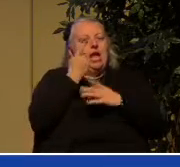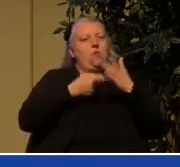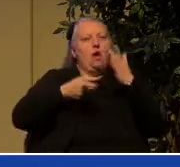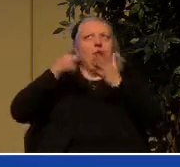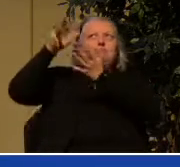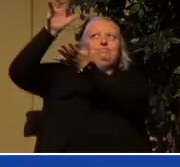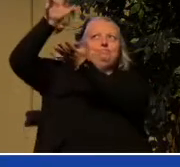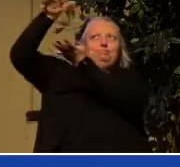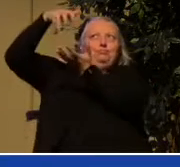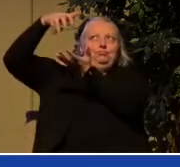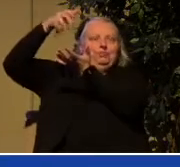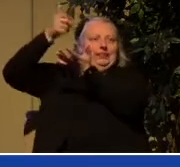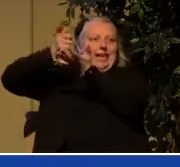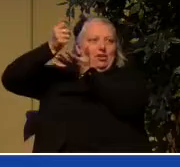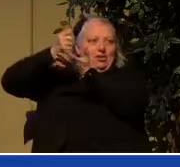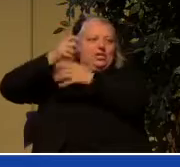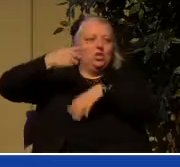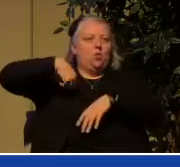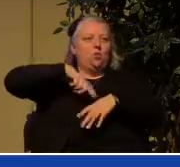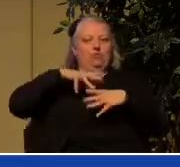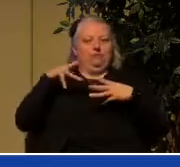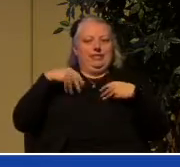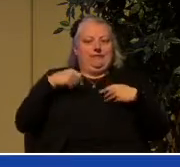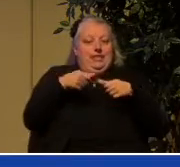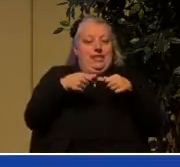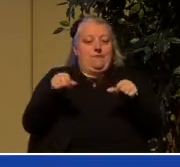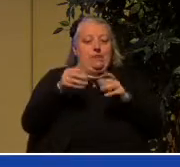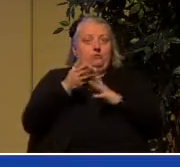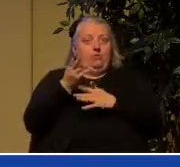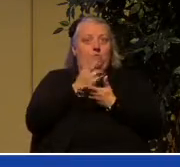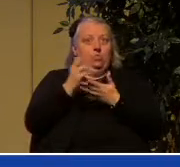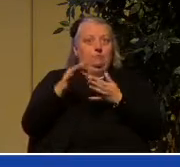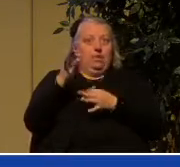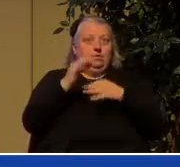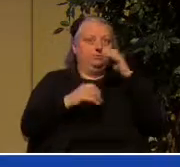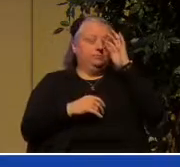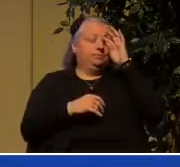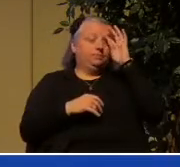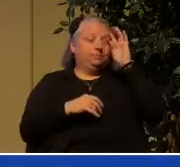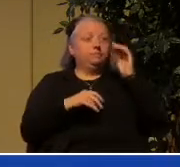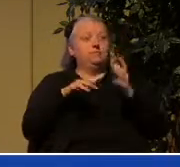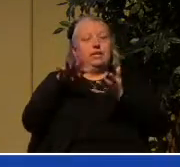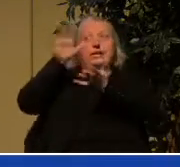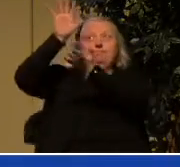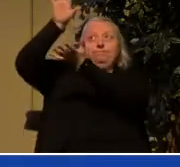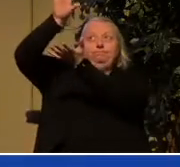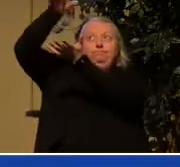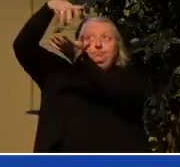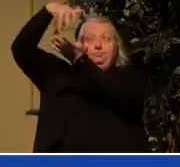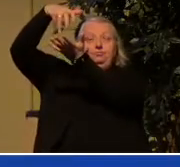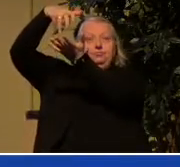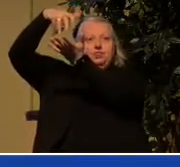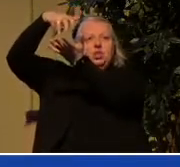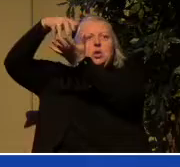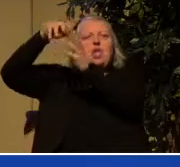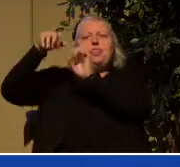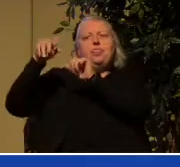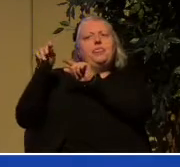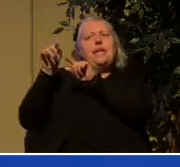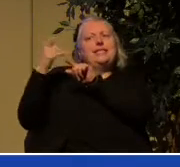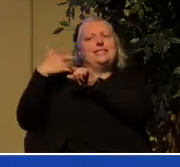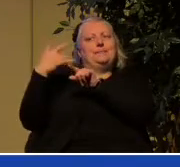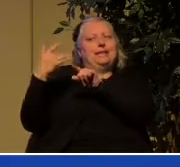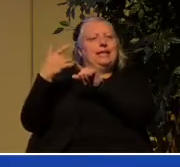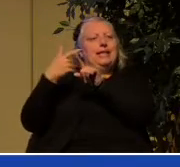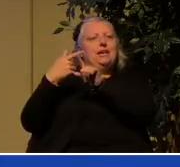a down payment by the Holy Spirit. An inheritance is what you receive from your forebears, typically.